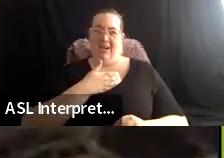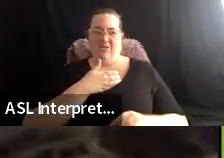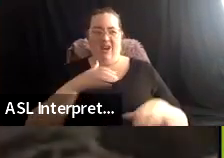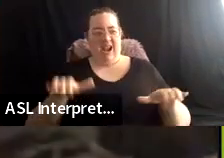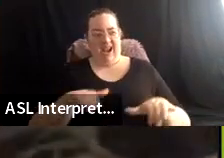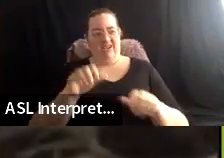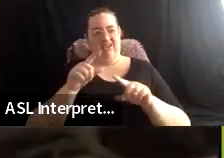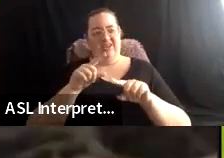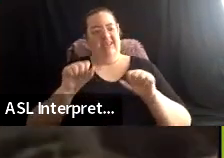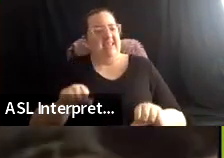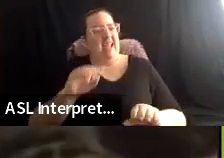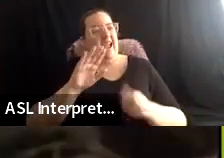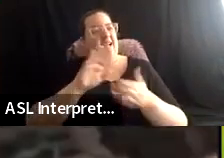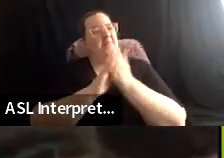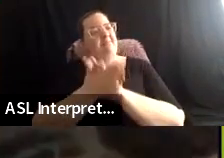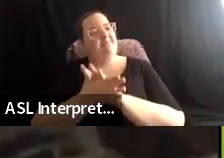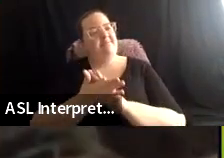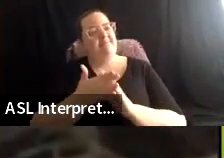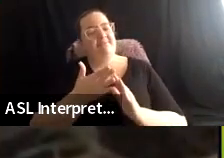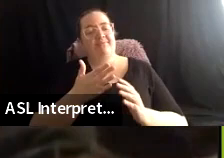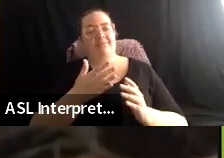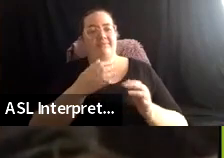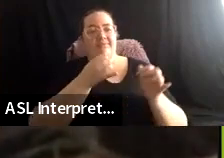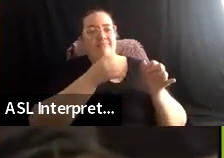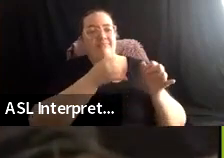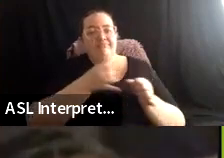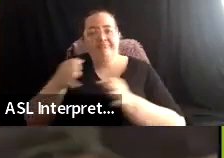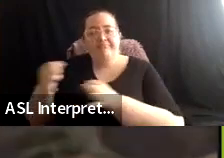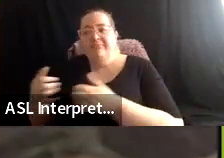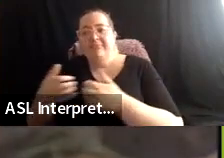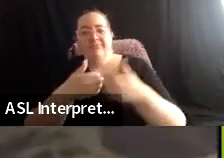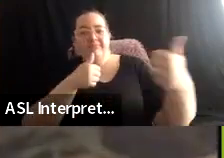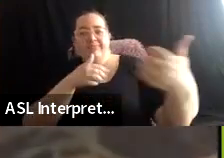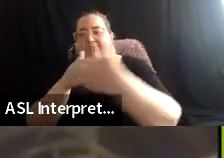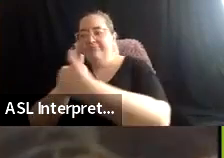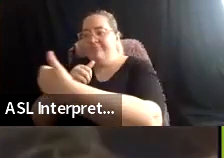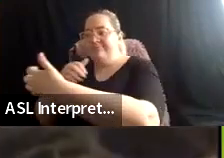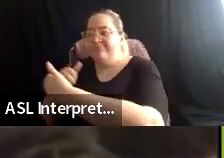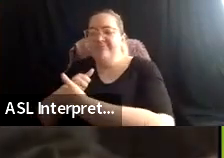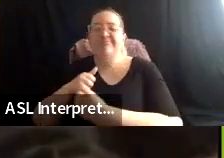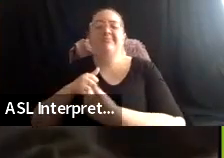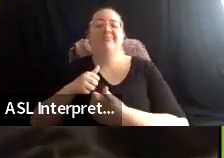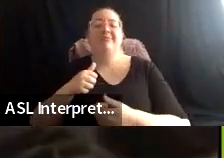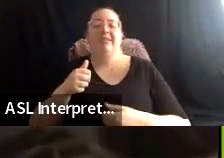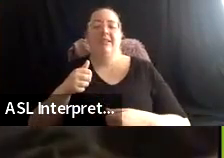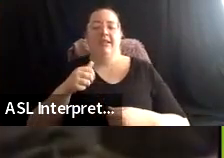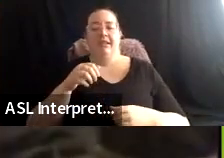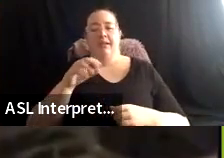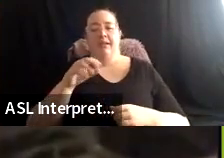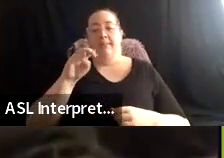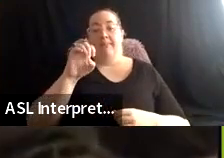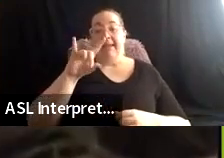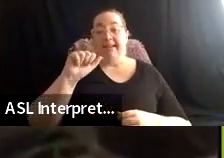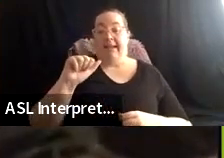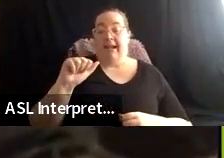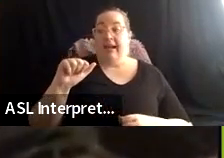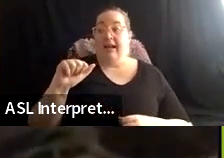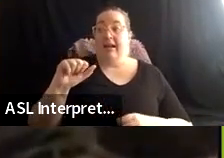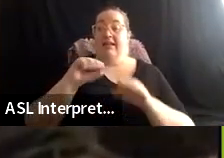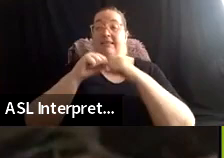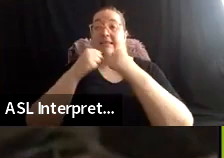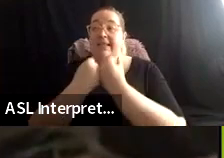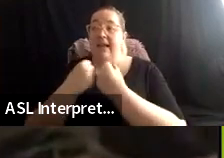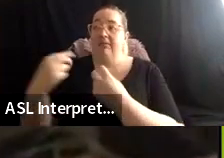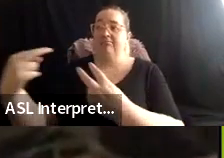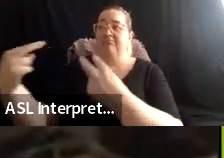by media, by society, certainly by government, kind of seen as, or pointed to as separate, like, that,